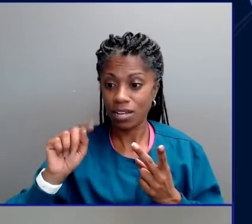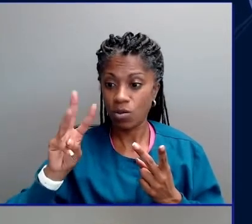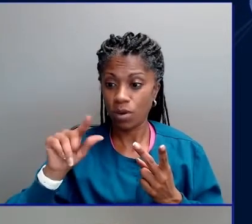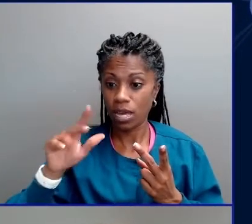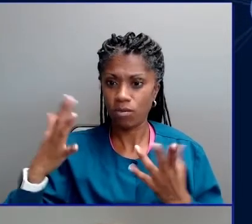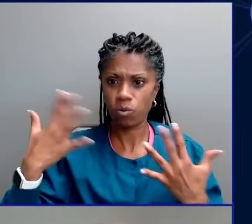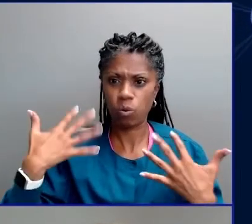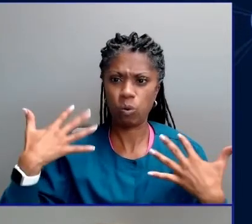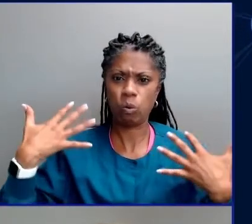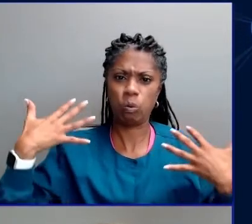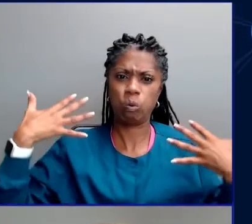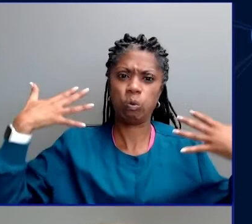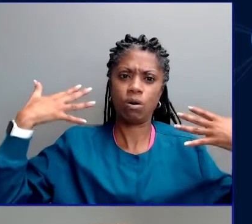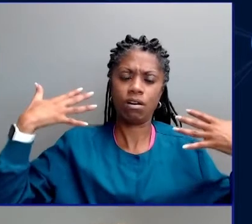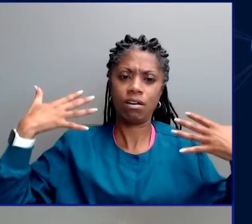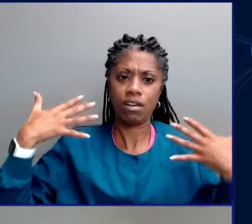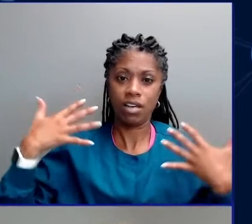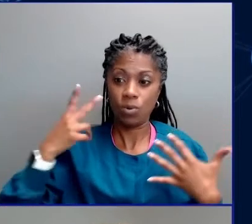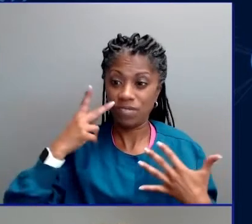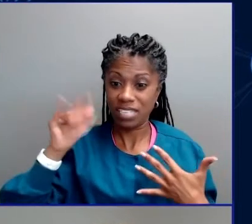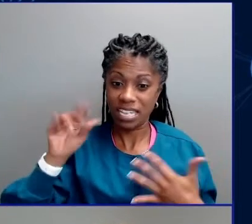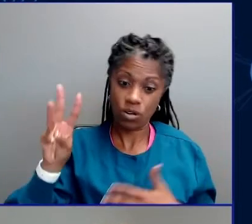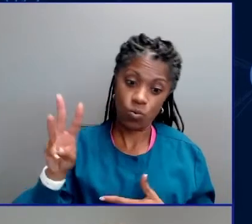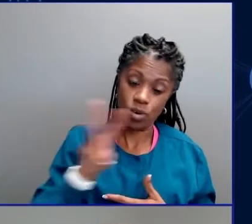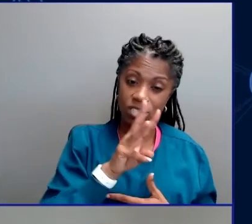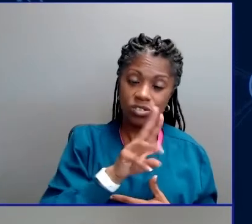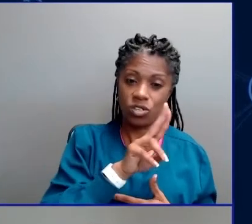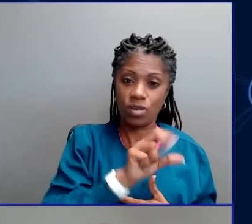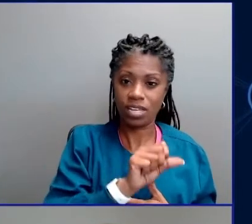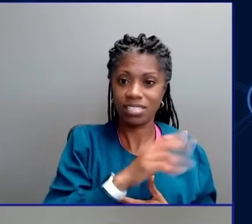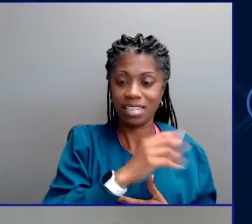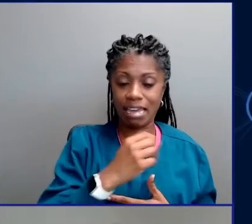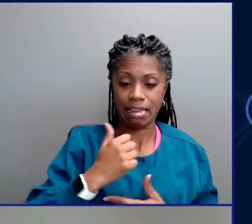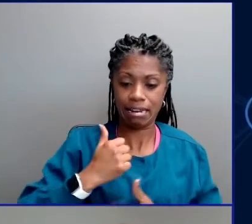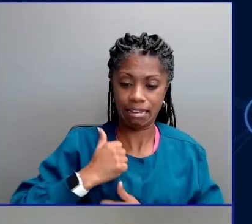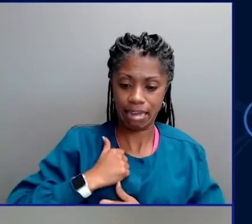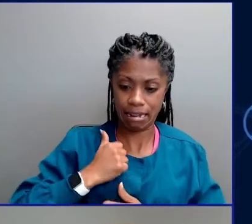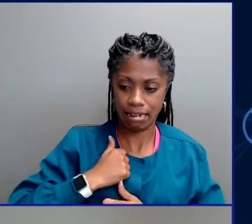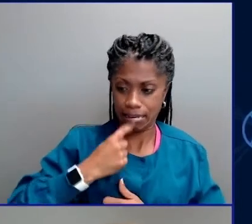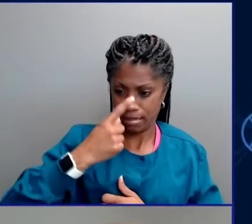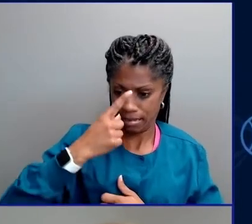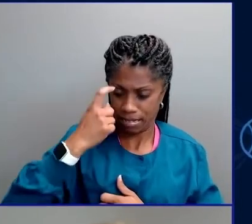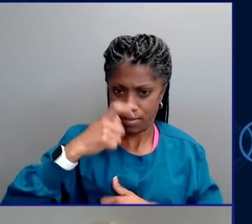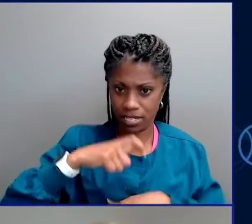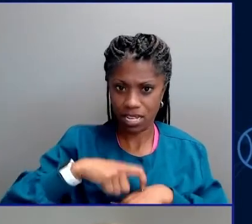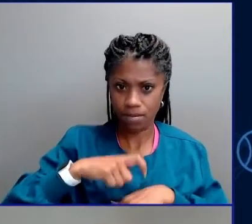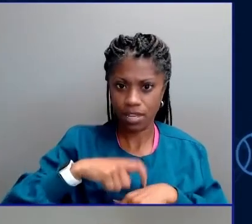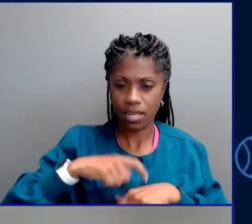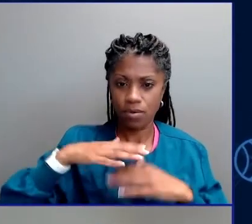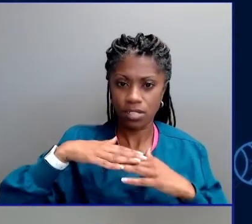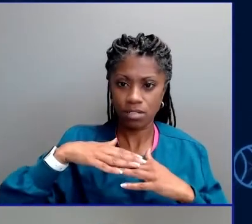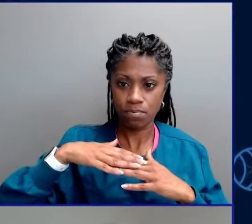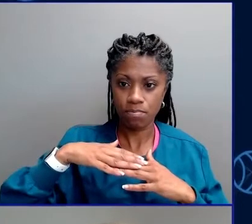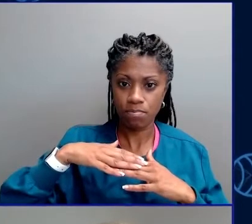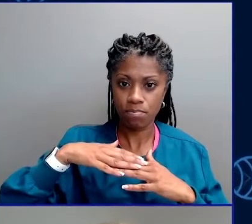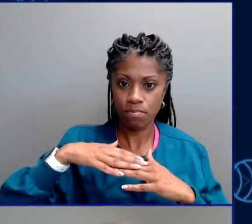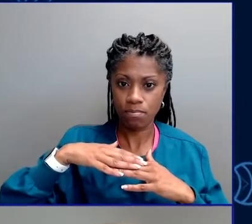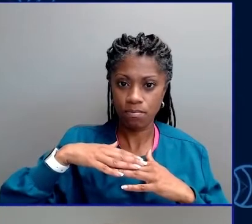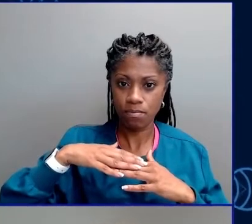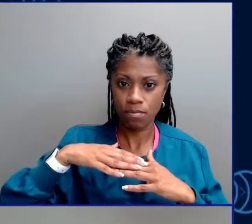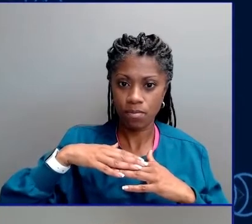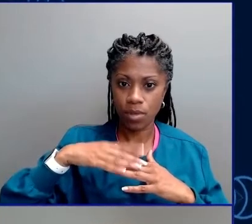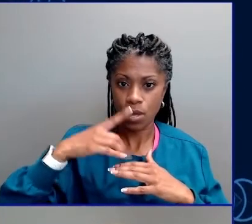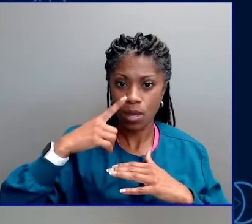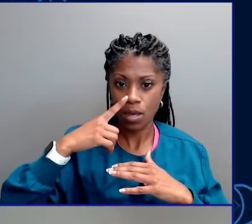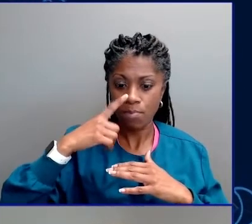devastated the western U.S. and Canada this past summer, it was at least 150 times more likely because of the impacts of a